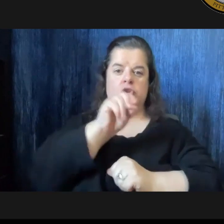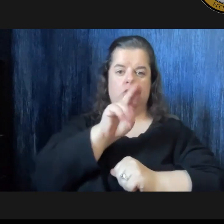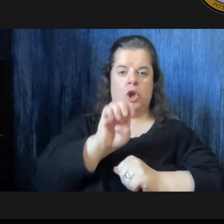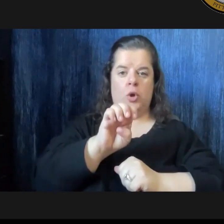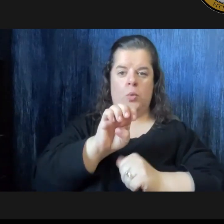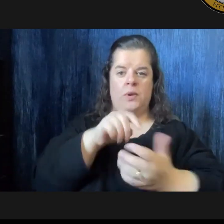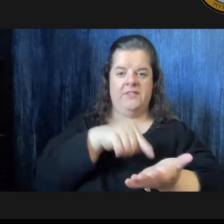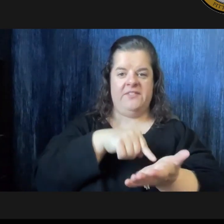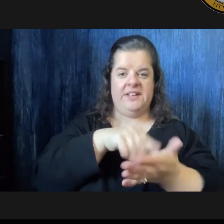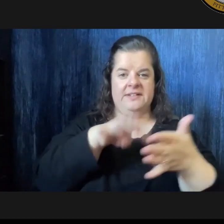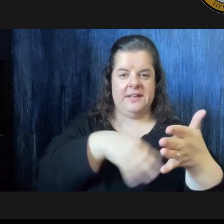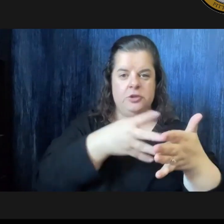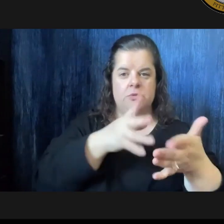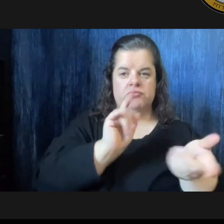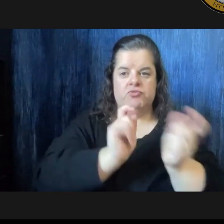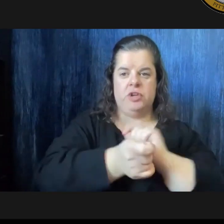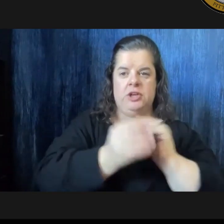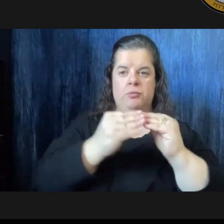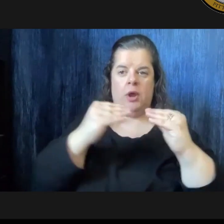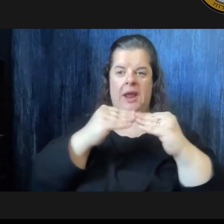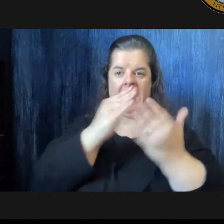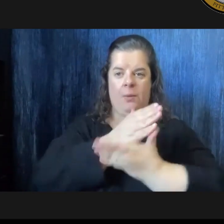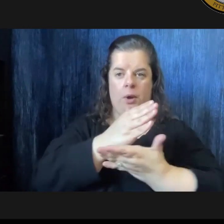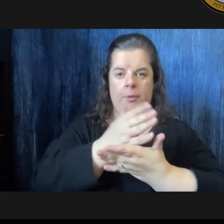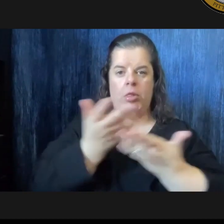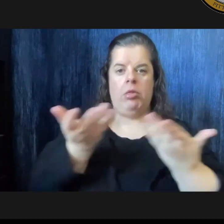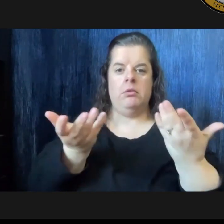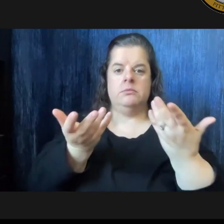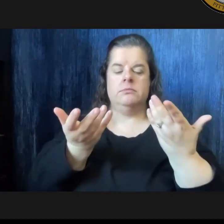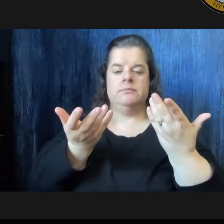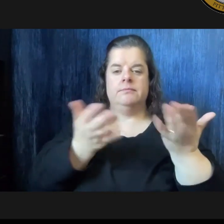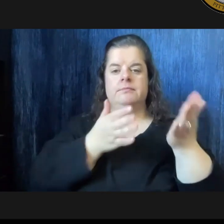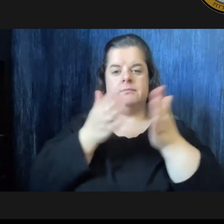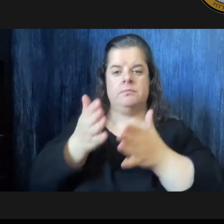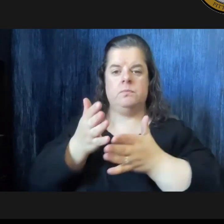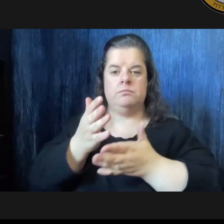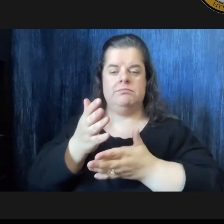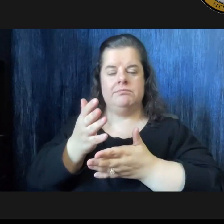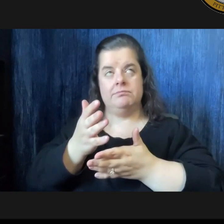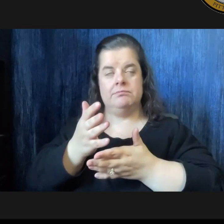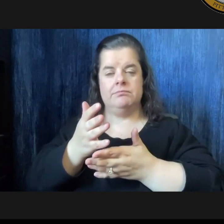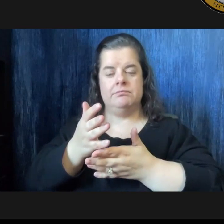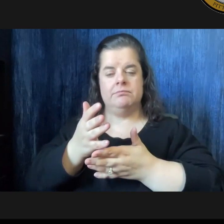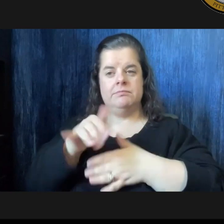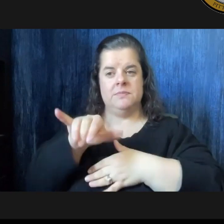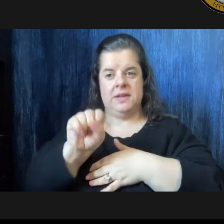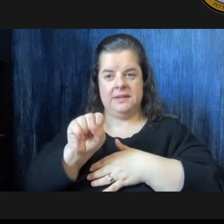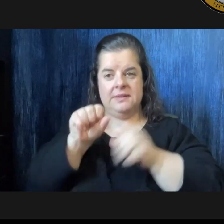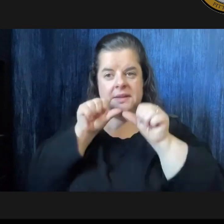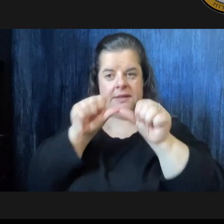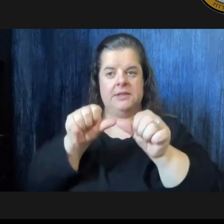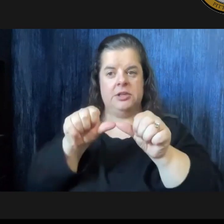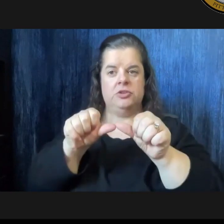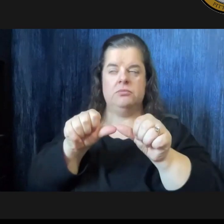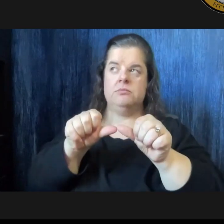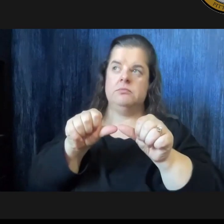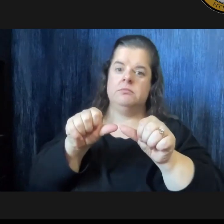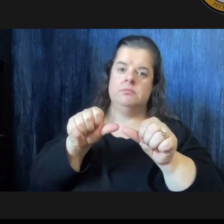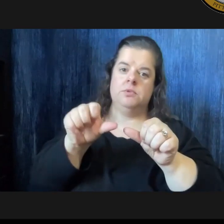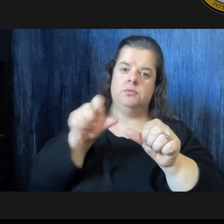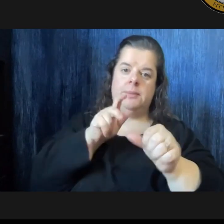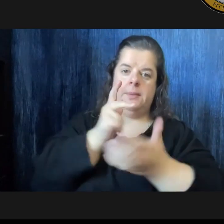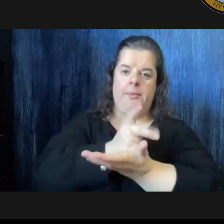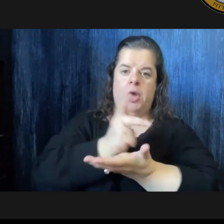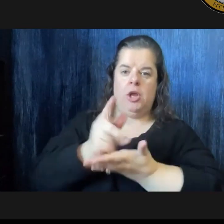was revised to be more equitable although it although it continues to rebound the parking